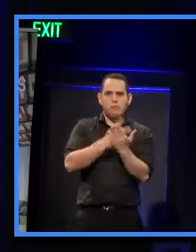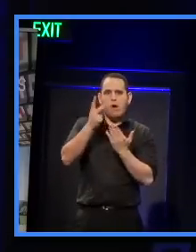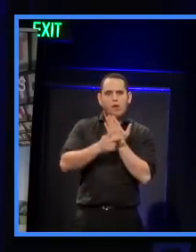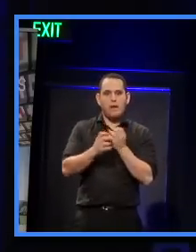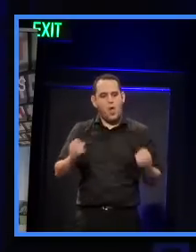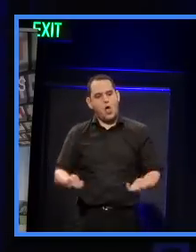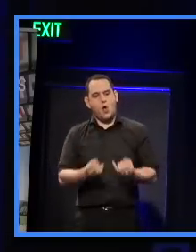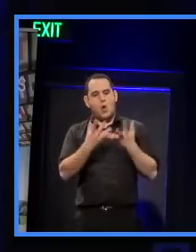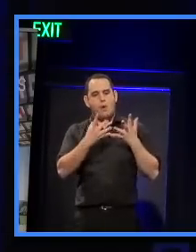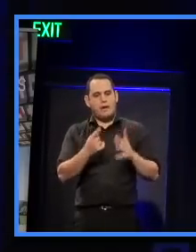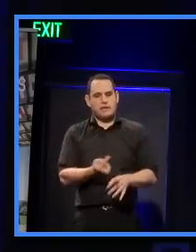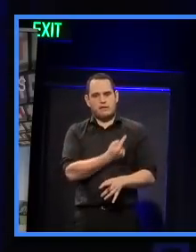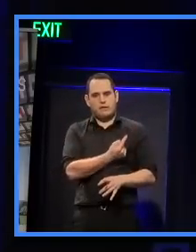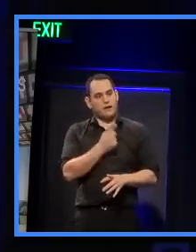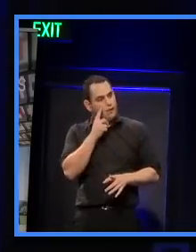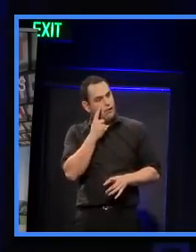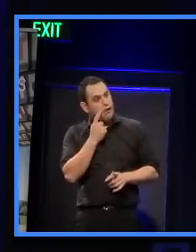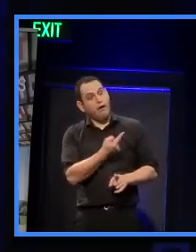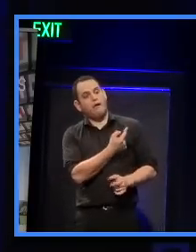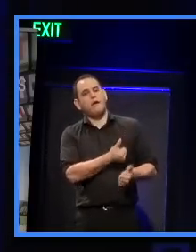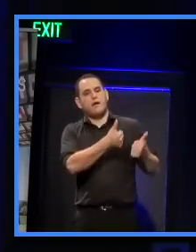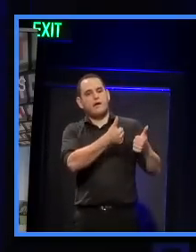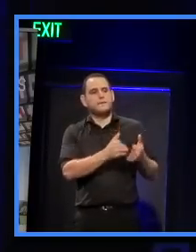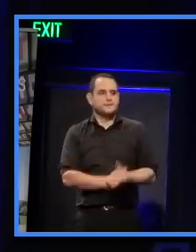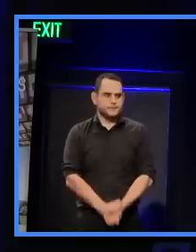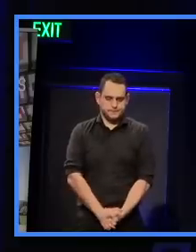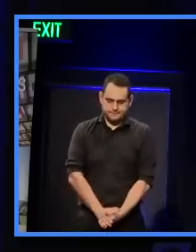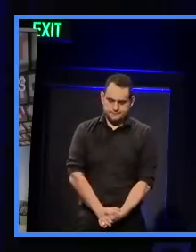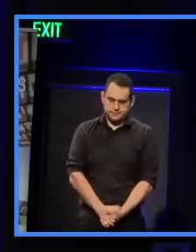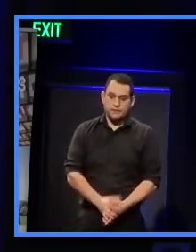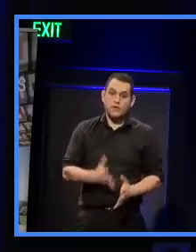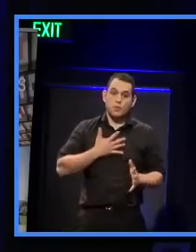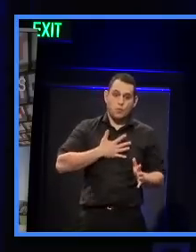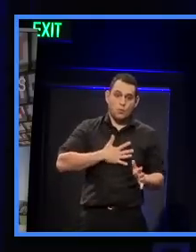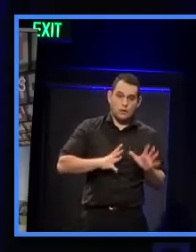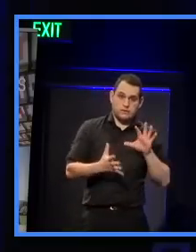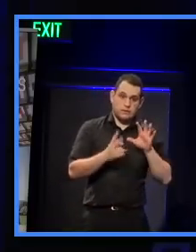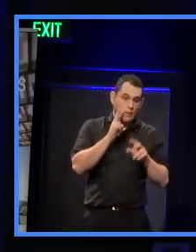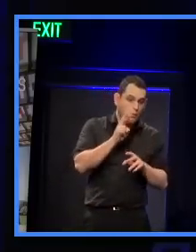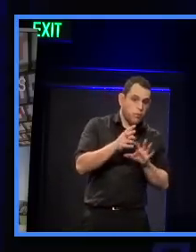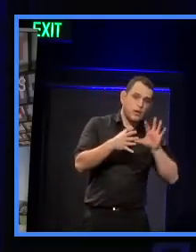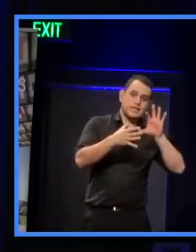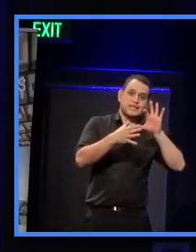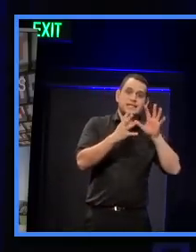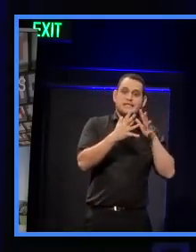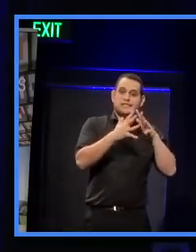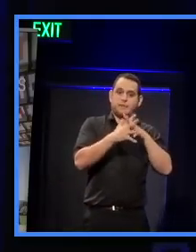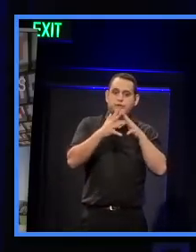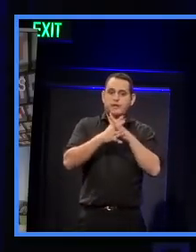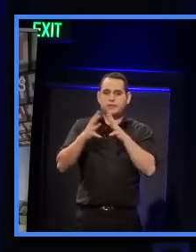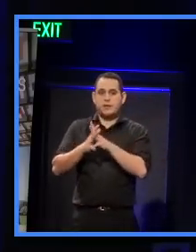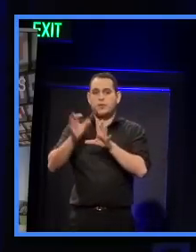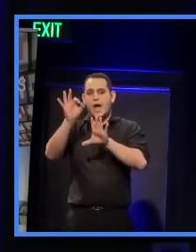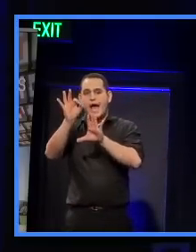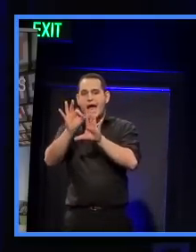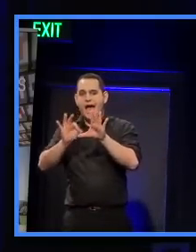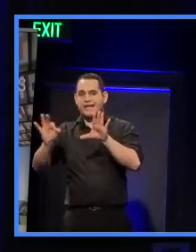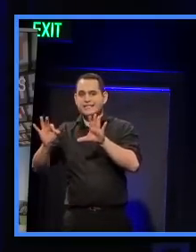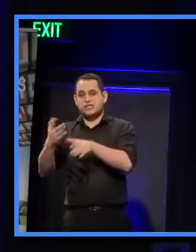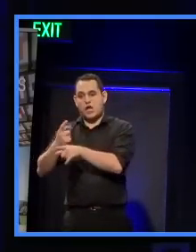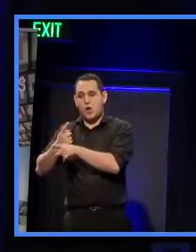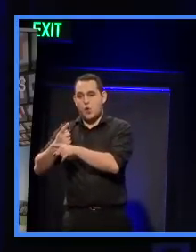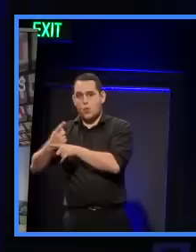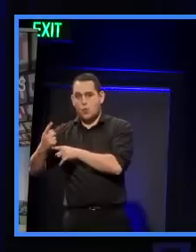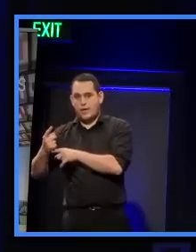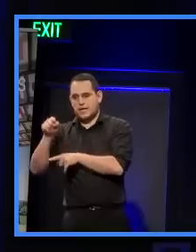So for those of you that would like to attend, www.architectureweek.co.nz.